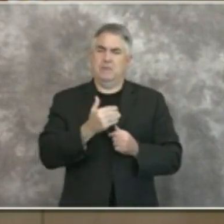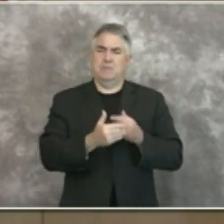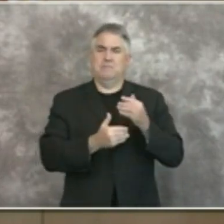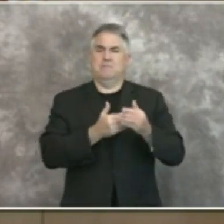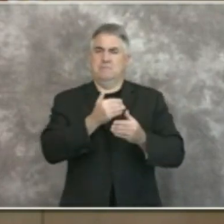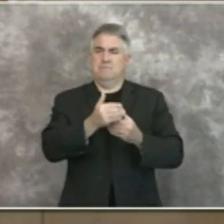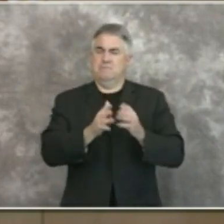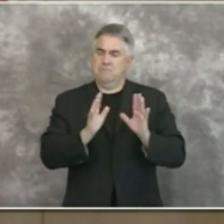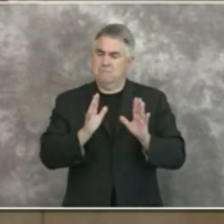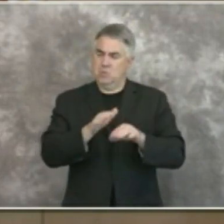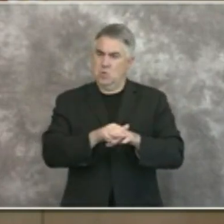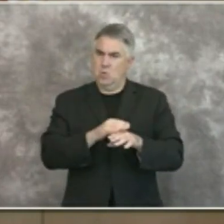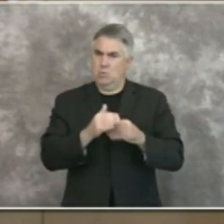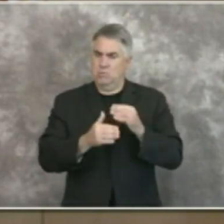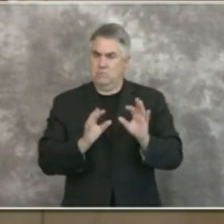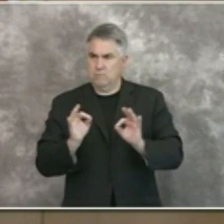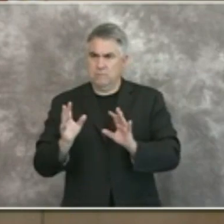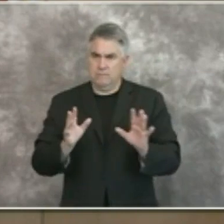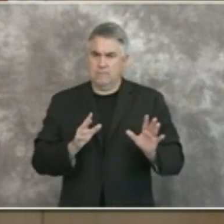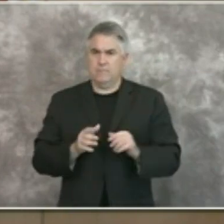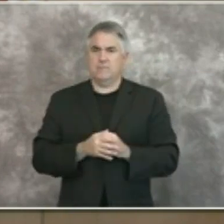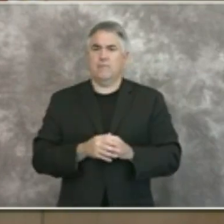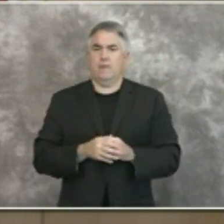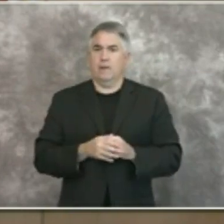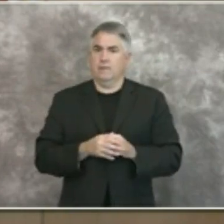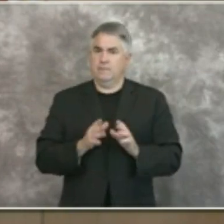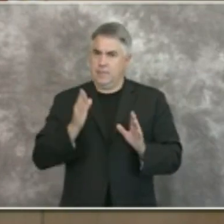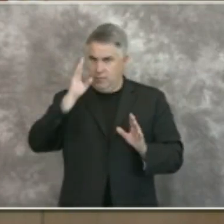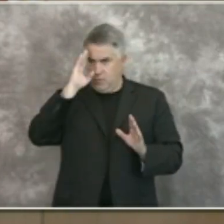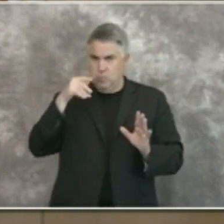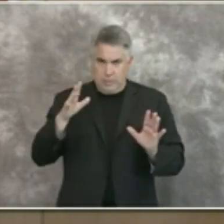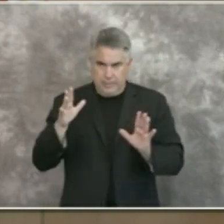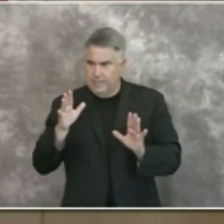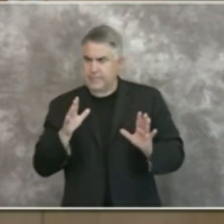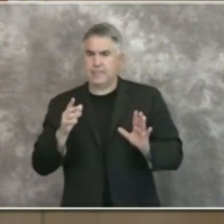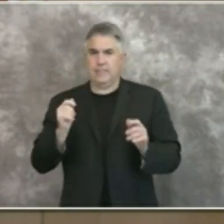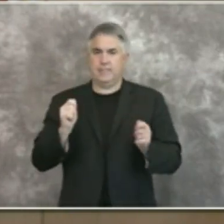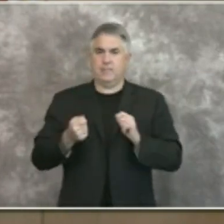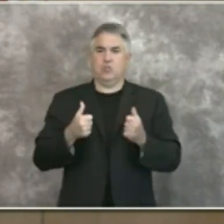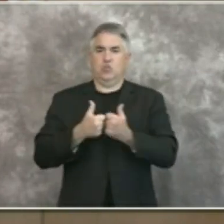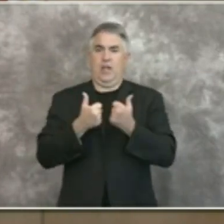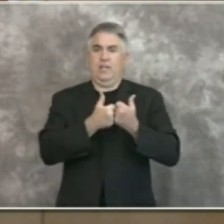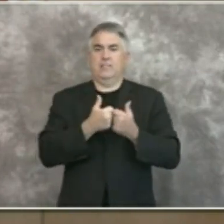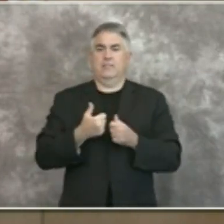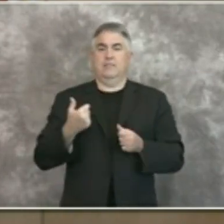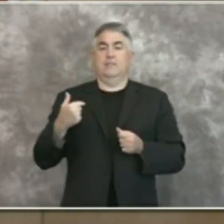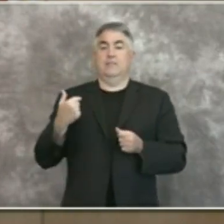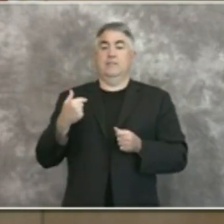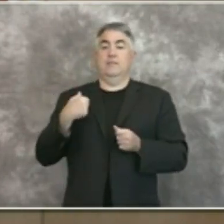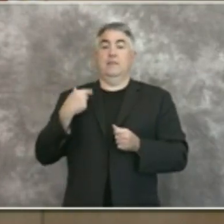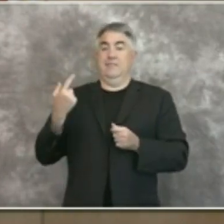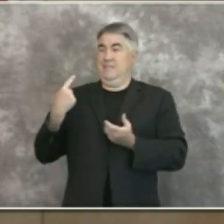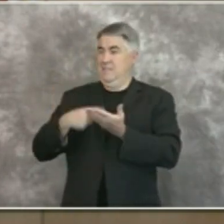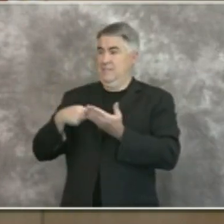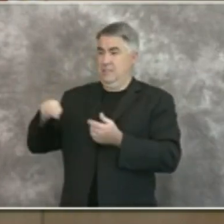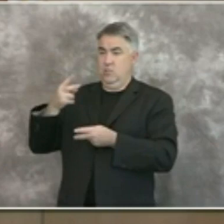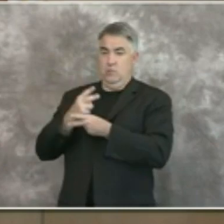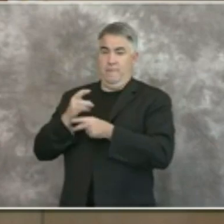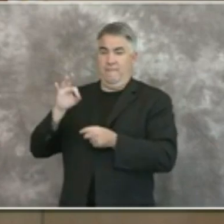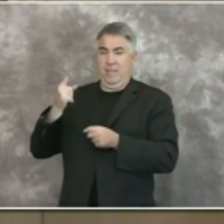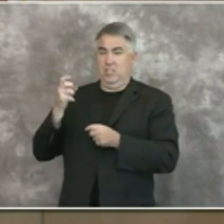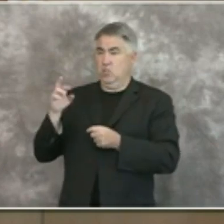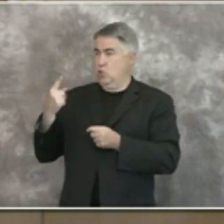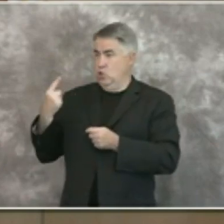times makes a big difference. I'm proud to propose this action along with Supervisor Fletcher which gives a good